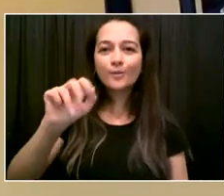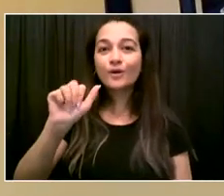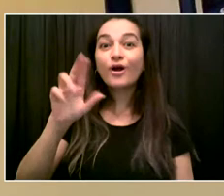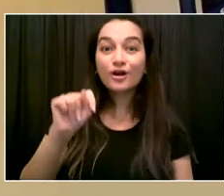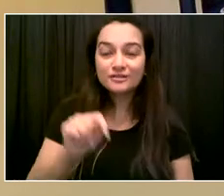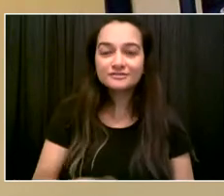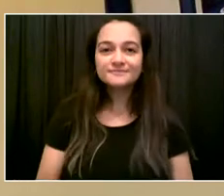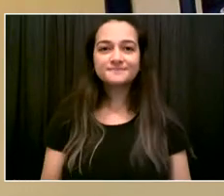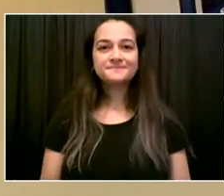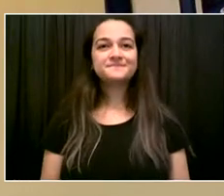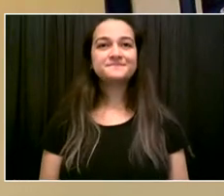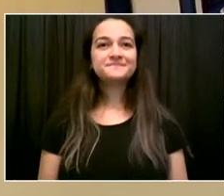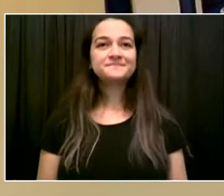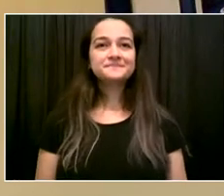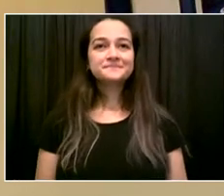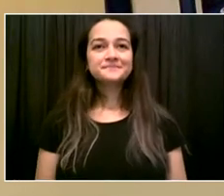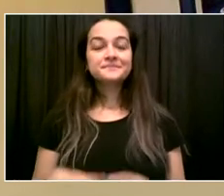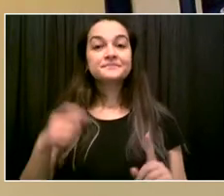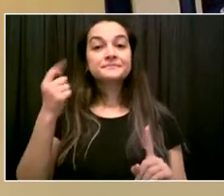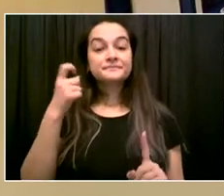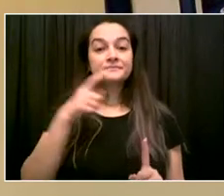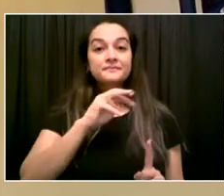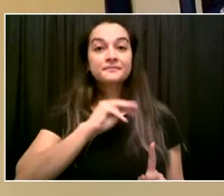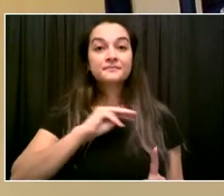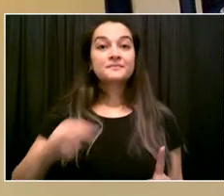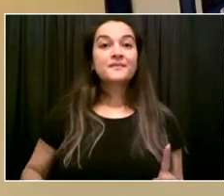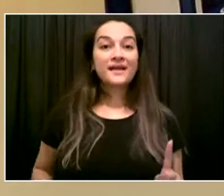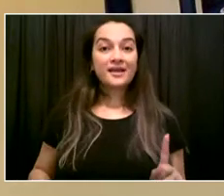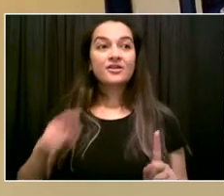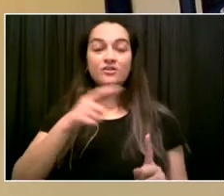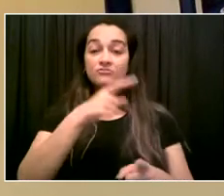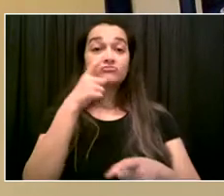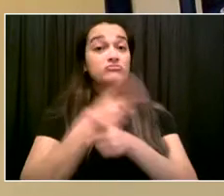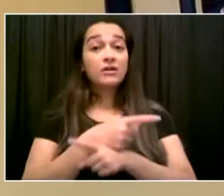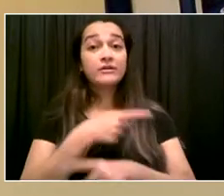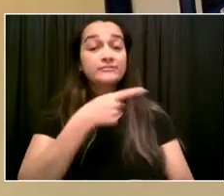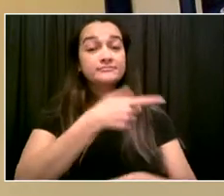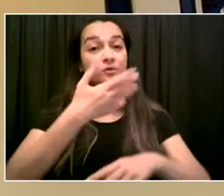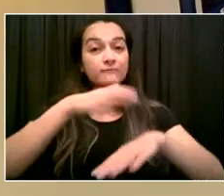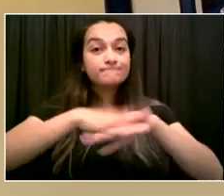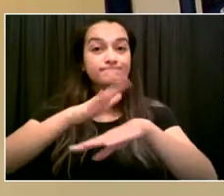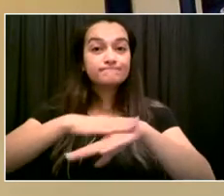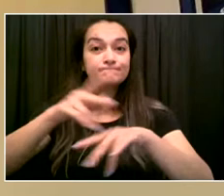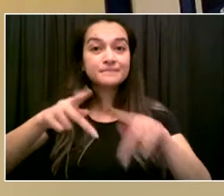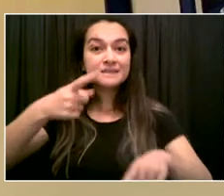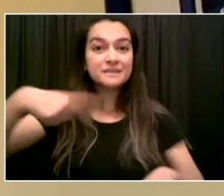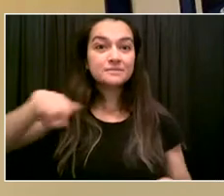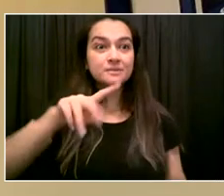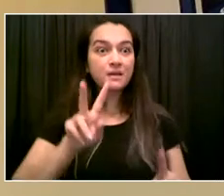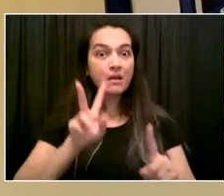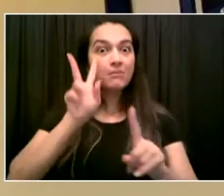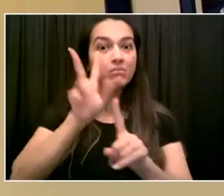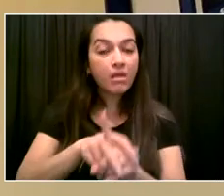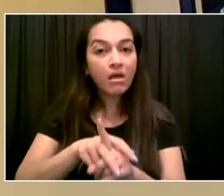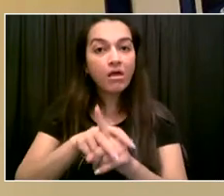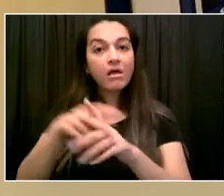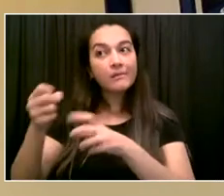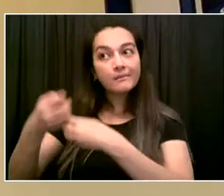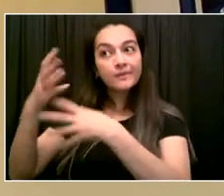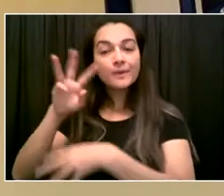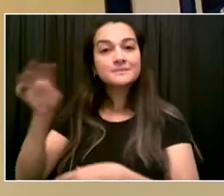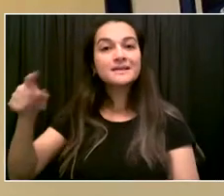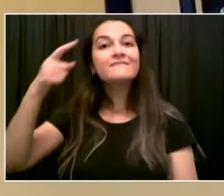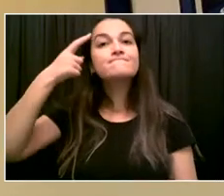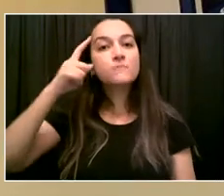encouraging all artists across the city to apply for the City Artist Corp Grant. I think it's a